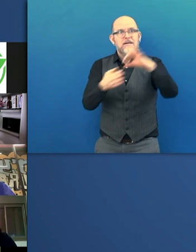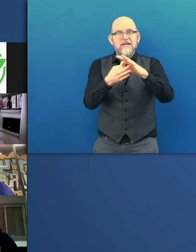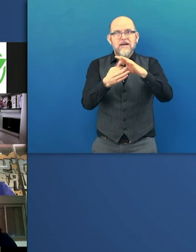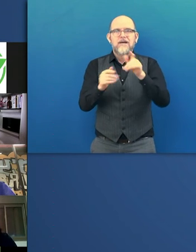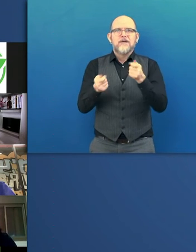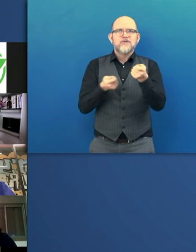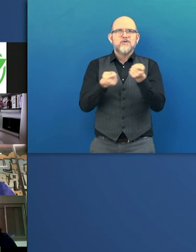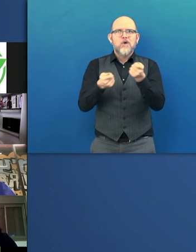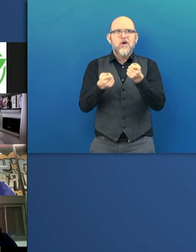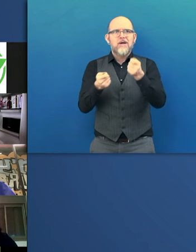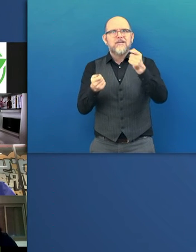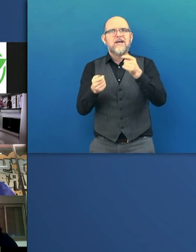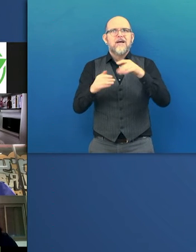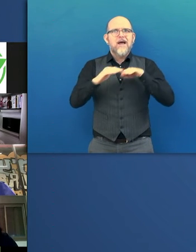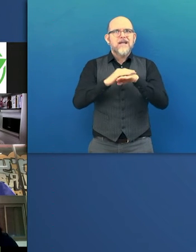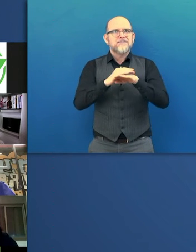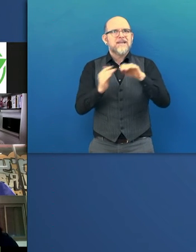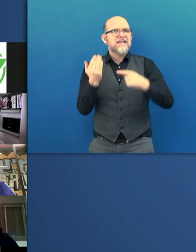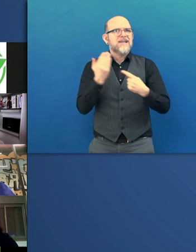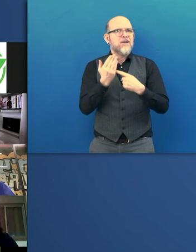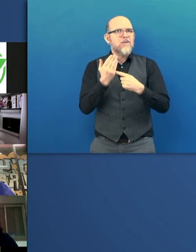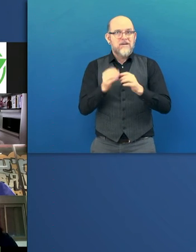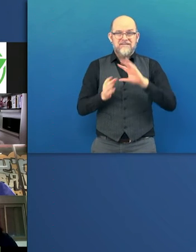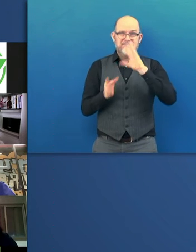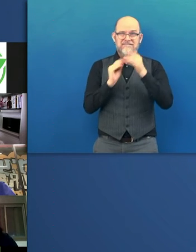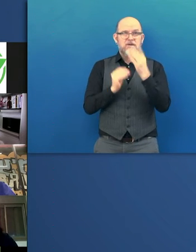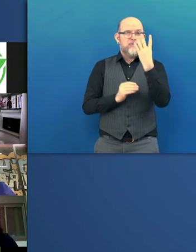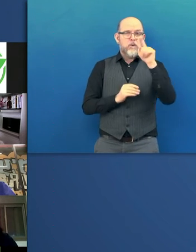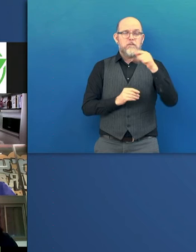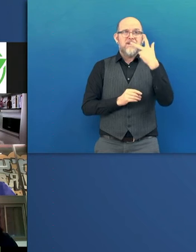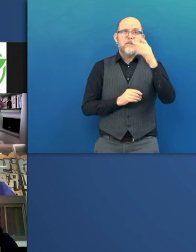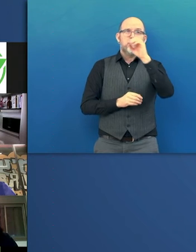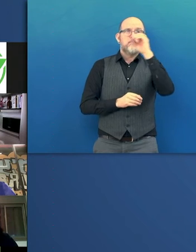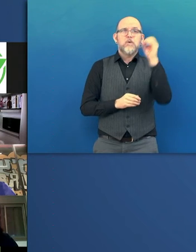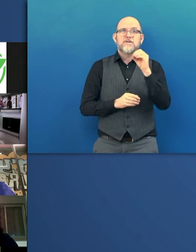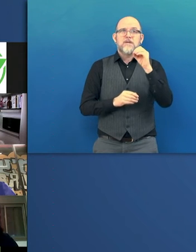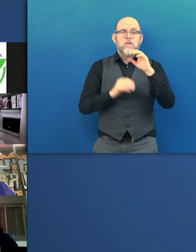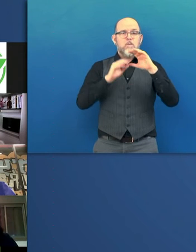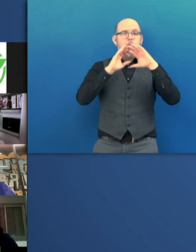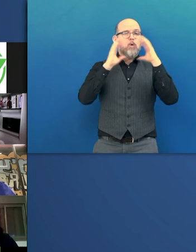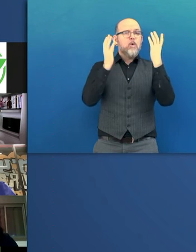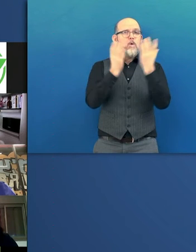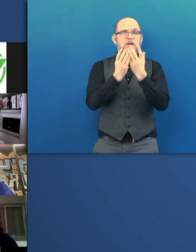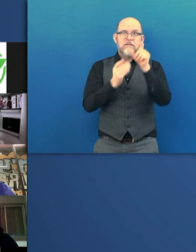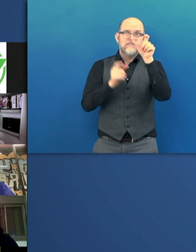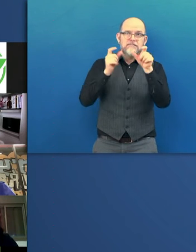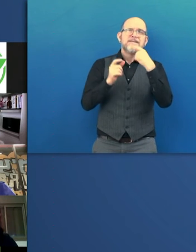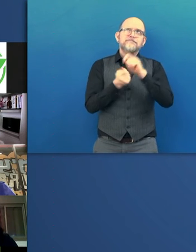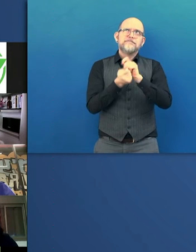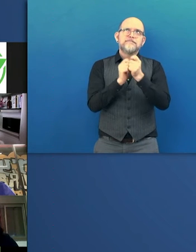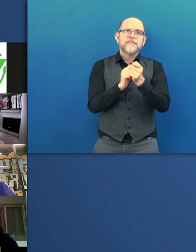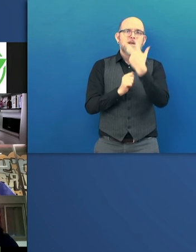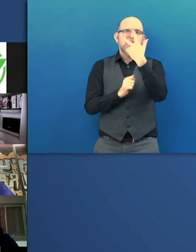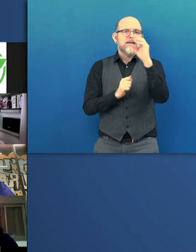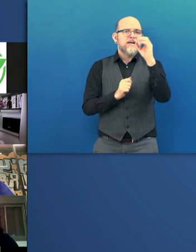presented with is 4.3% of the population in the world that would sum up to 300 million people are